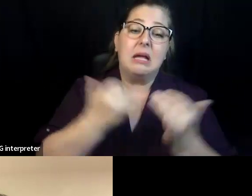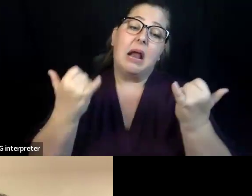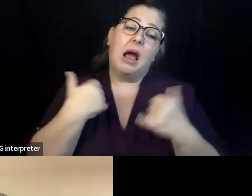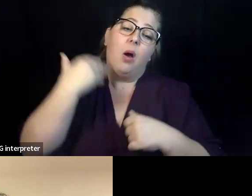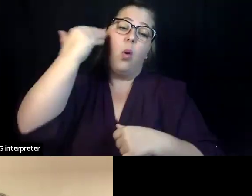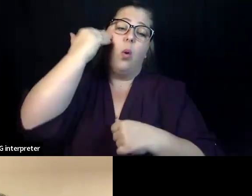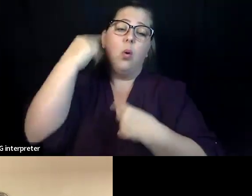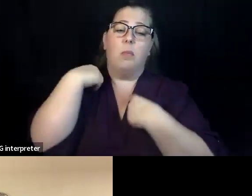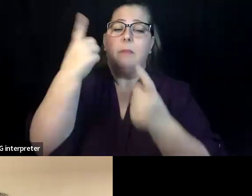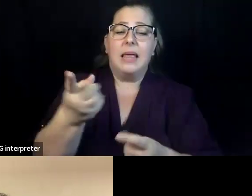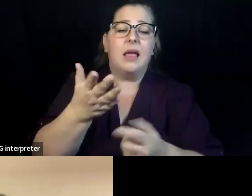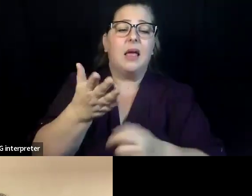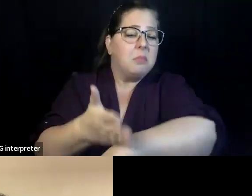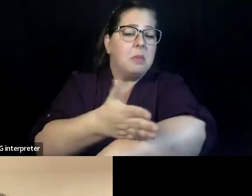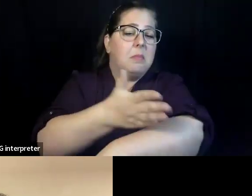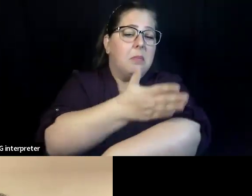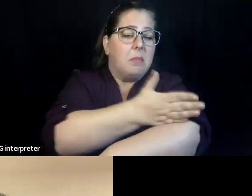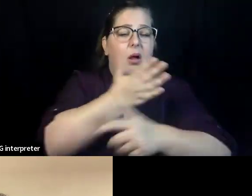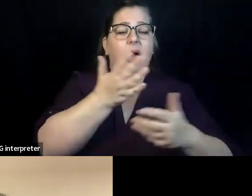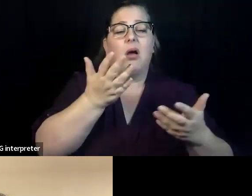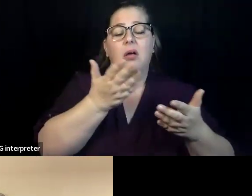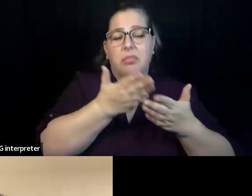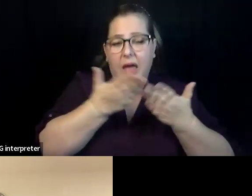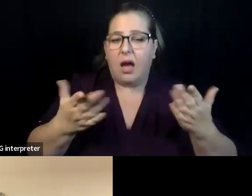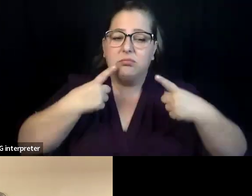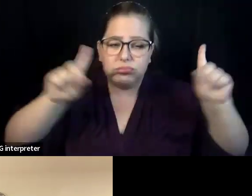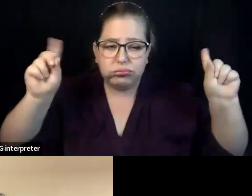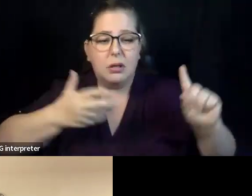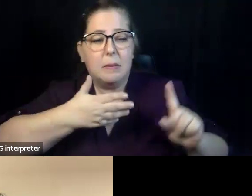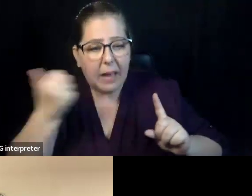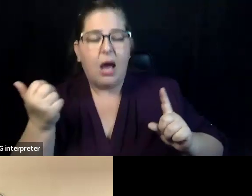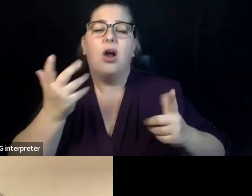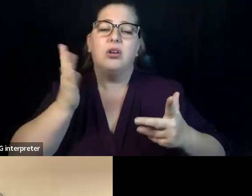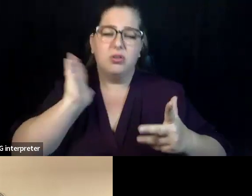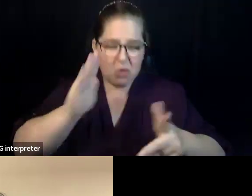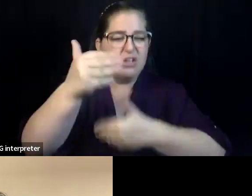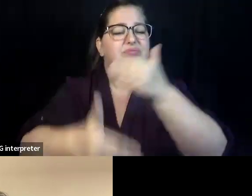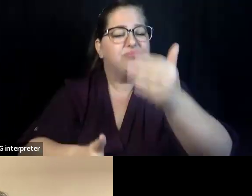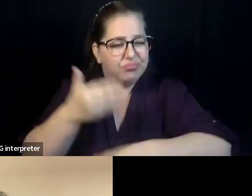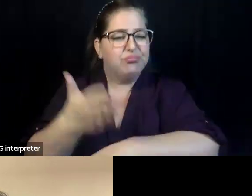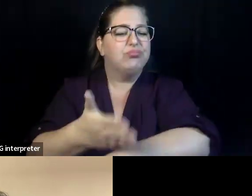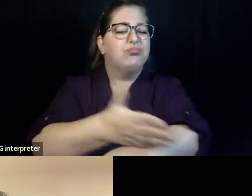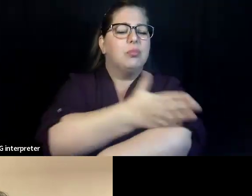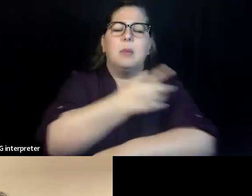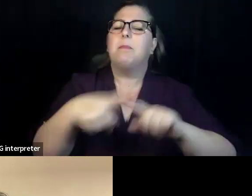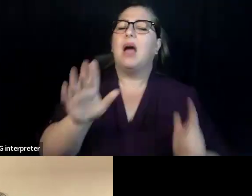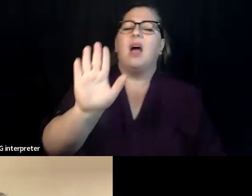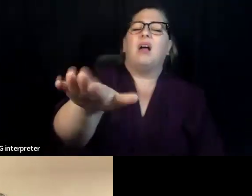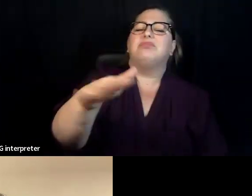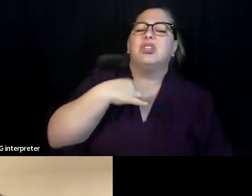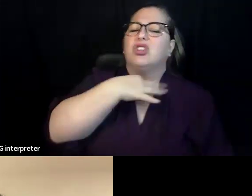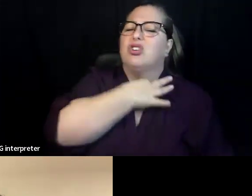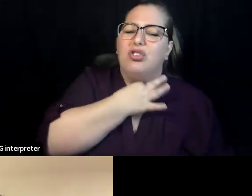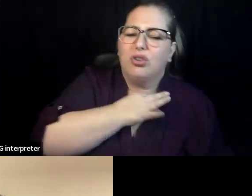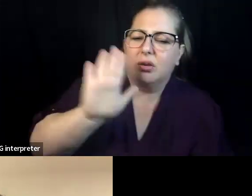kind of fragrance policy are you going to have, um, which is probably